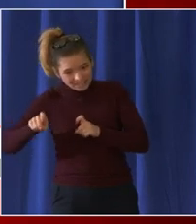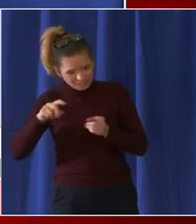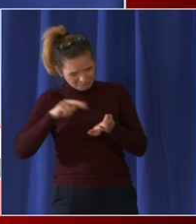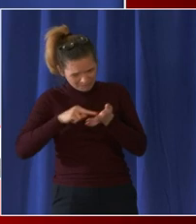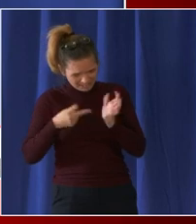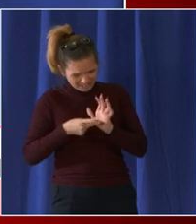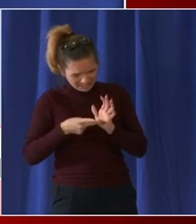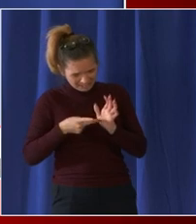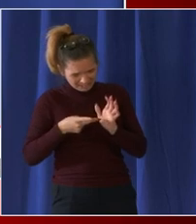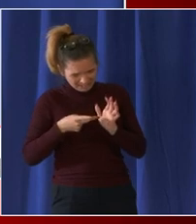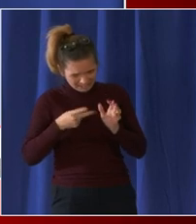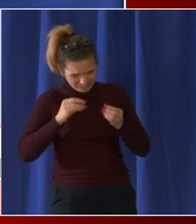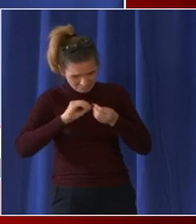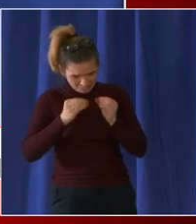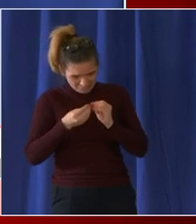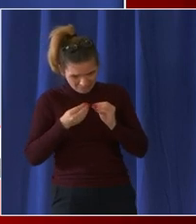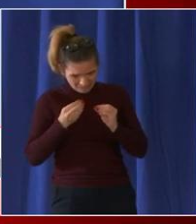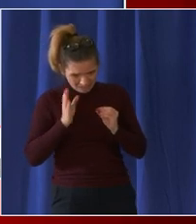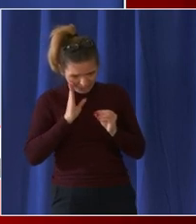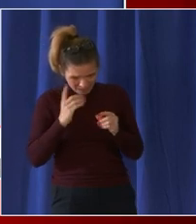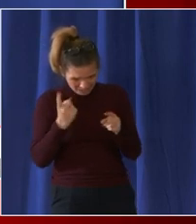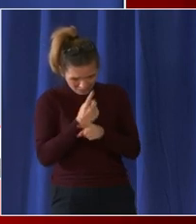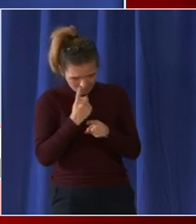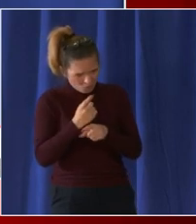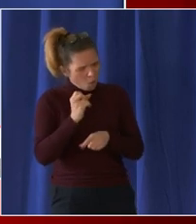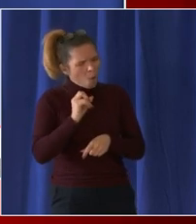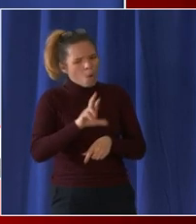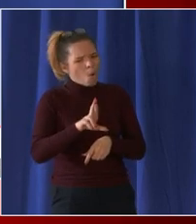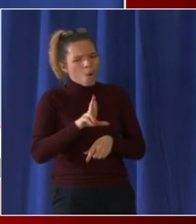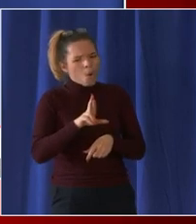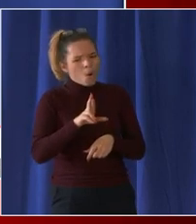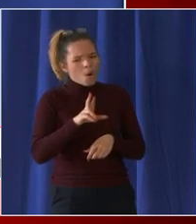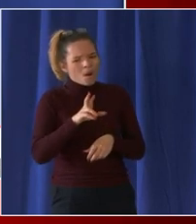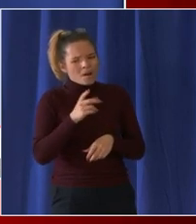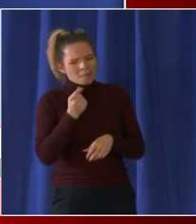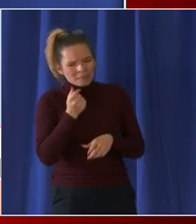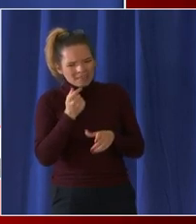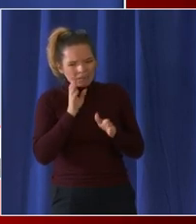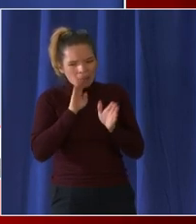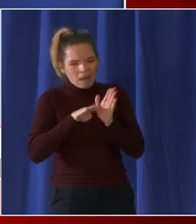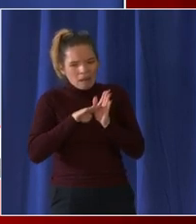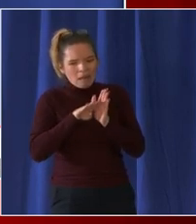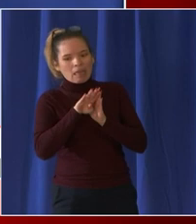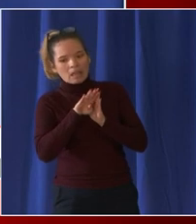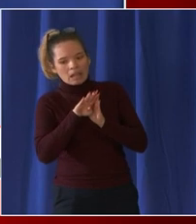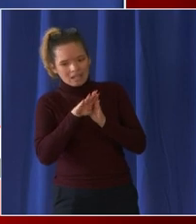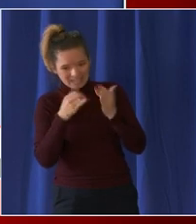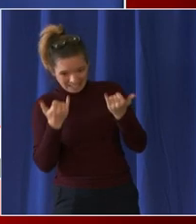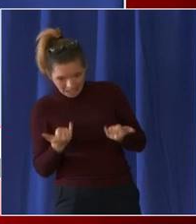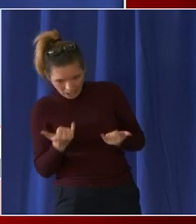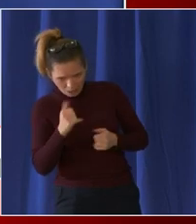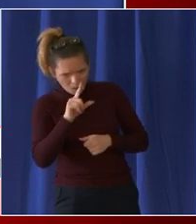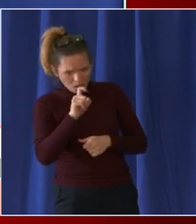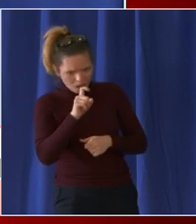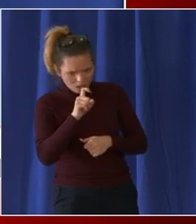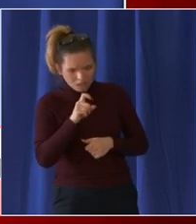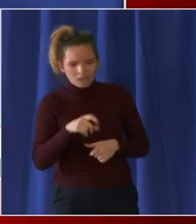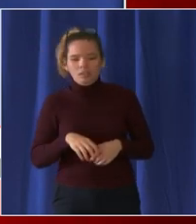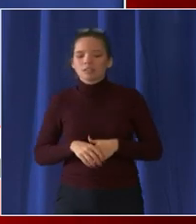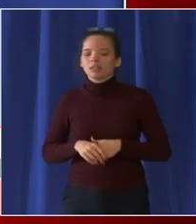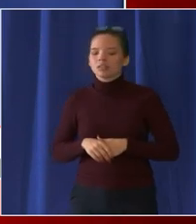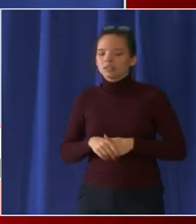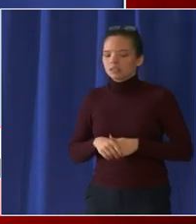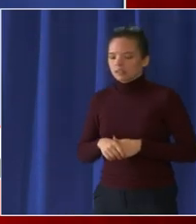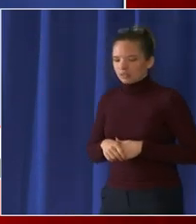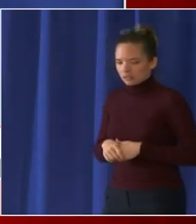we're looking at the data now we also want to make sure that we're deduplicating that data and so we'll have numbers you know what that looks like for case rates uh we